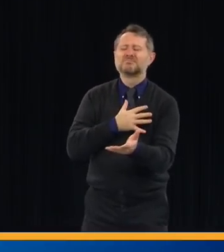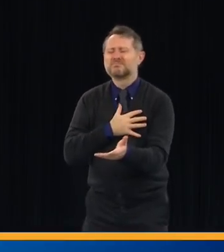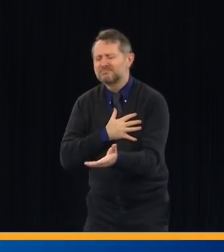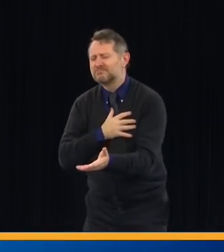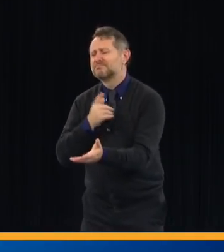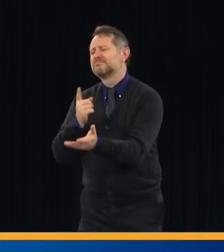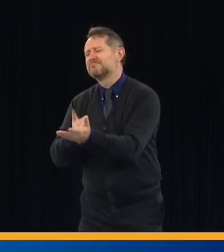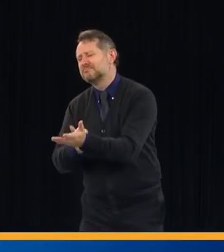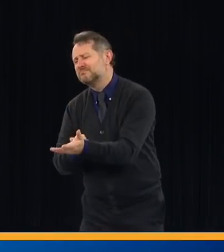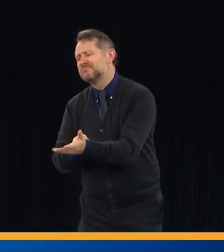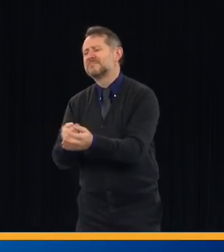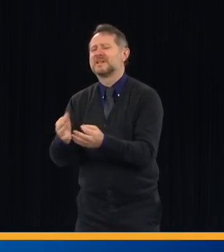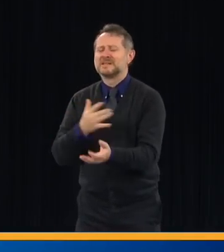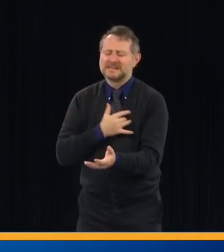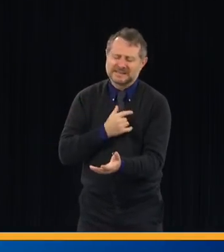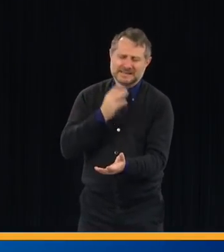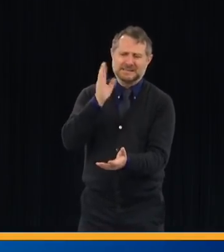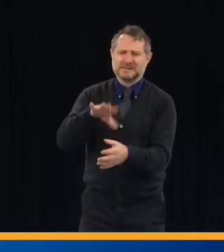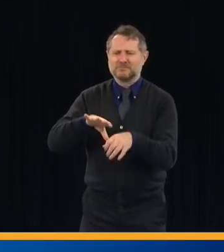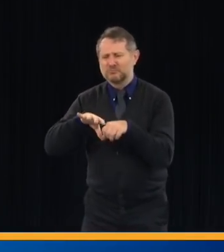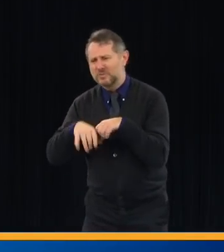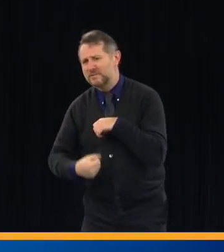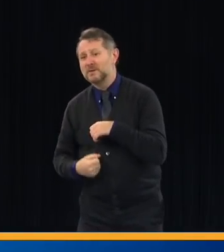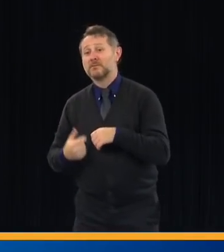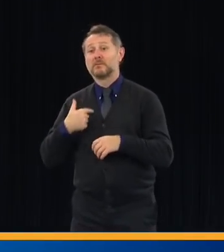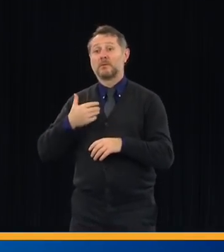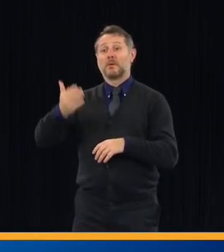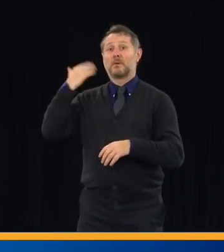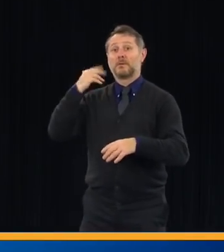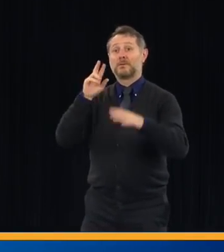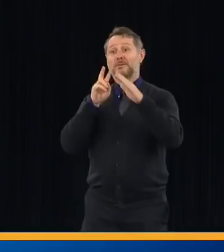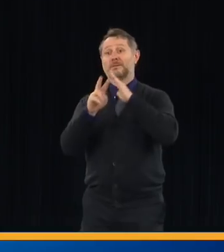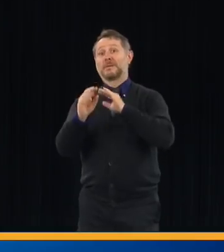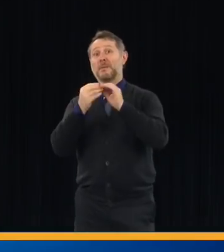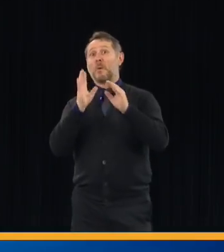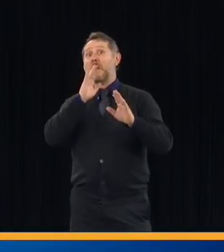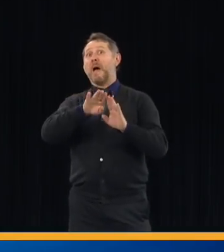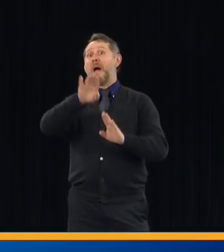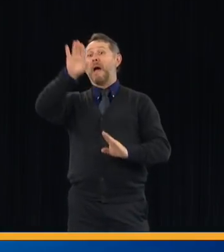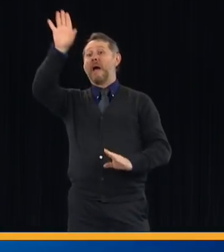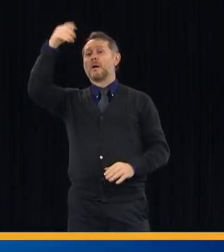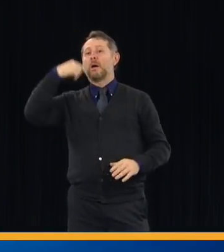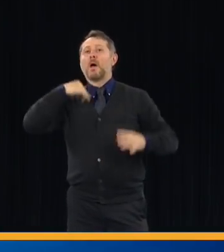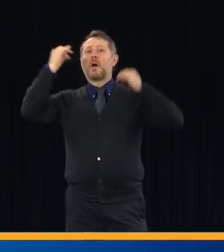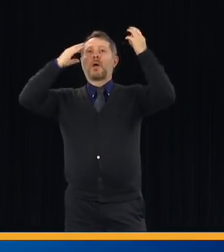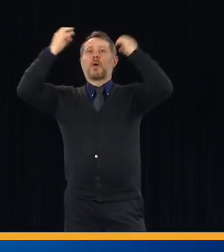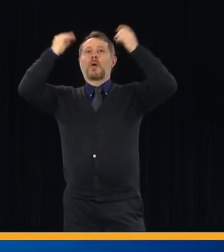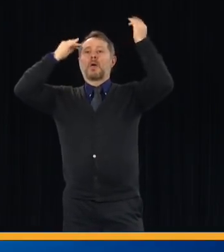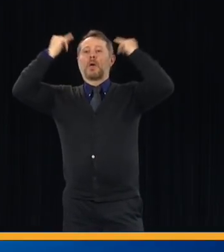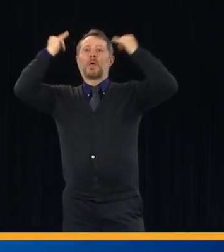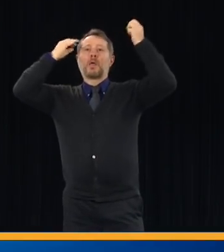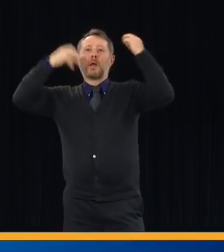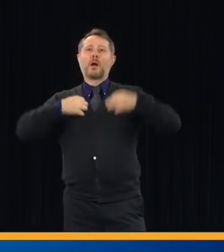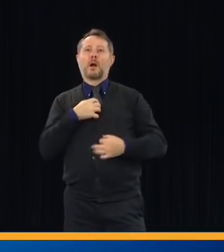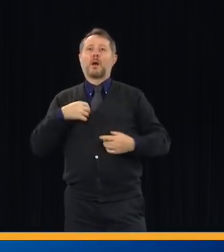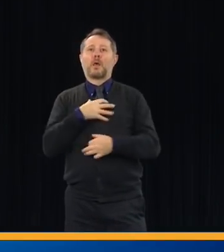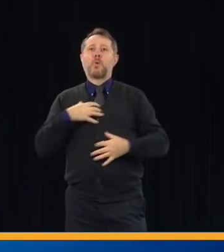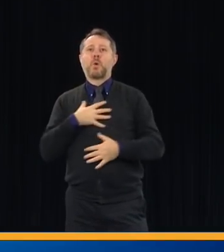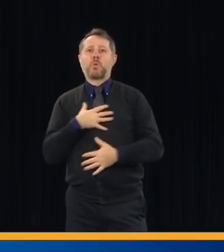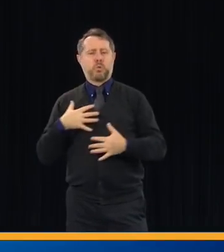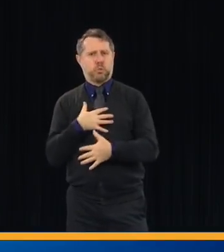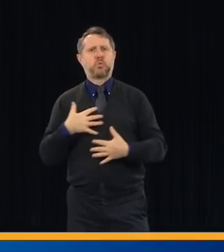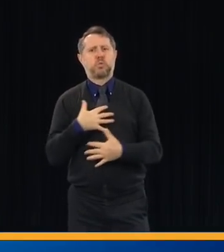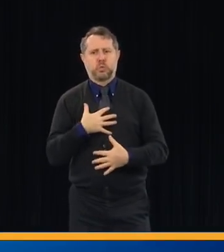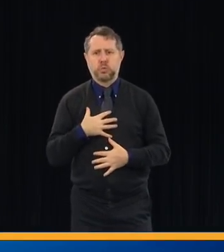of the worst-case scenario of those numbers going through the roof and overwhelming the hospital capacity